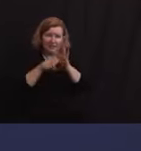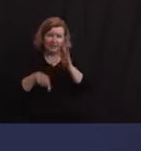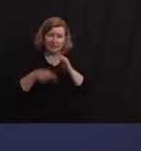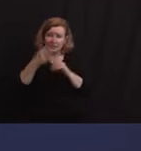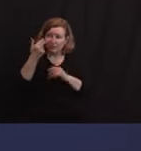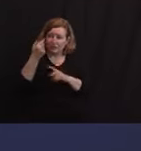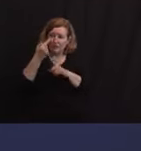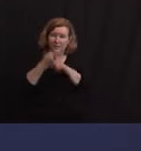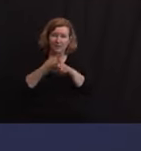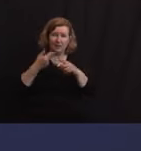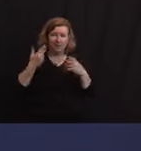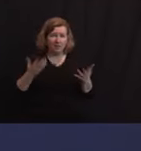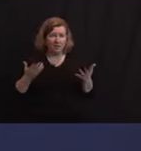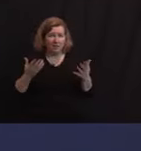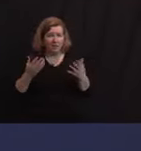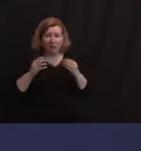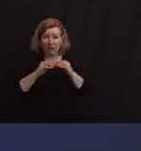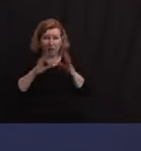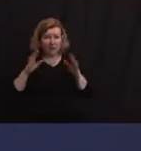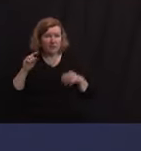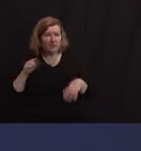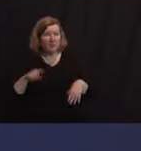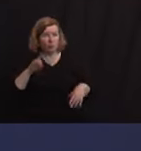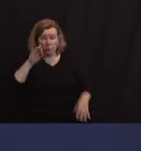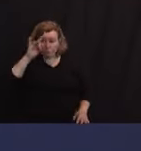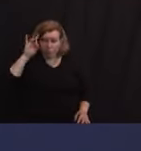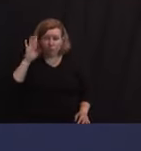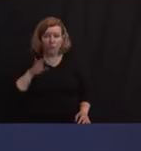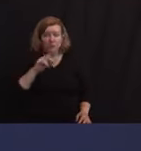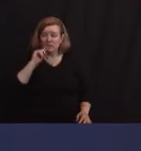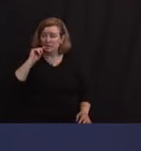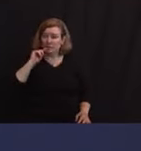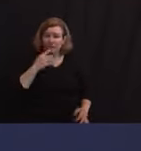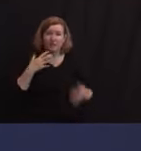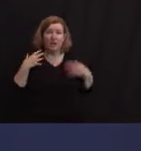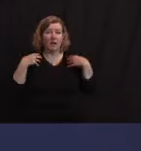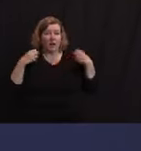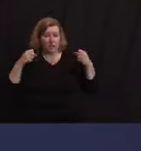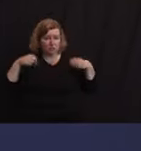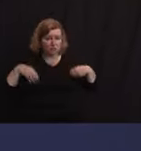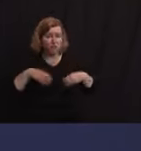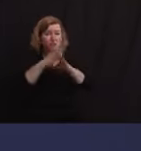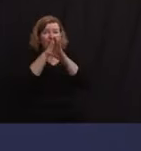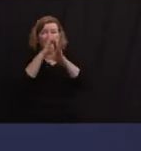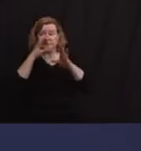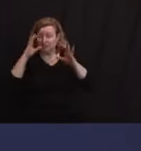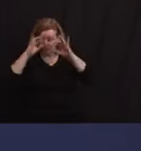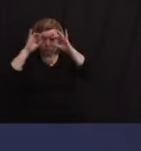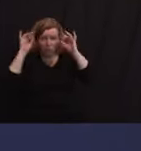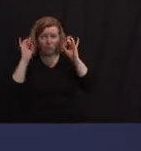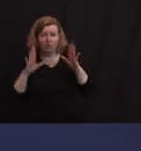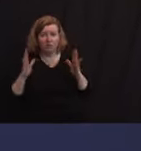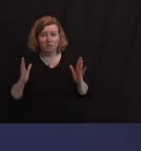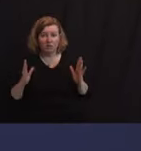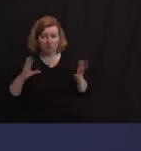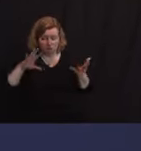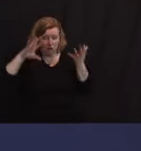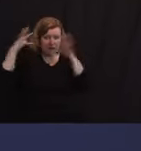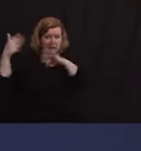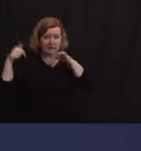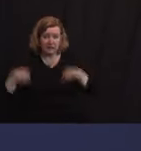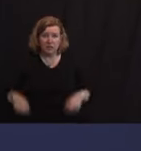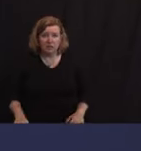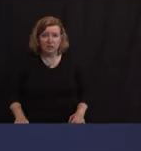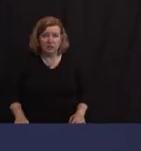that this was an incredibly serious health crisis and look at the amount of deaths, Tina, that we